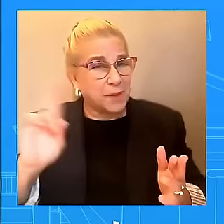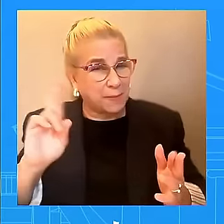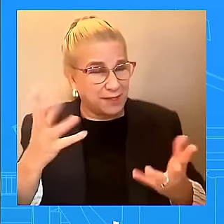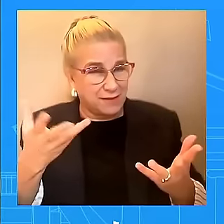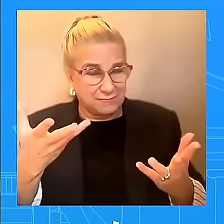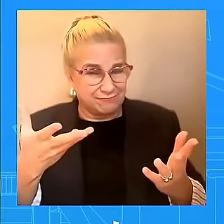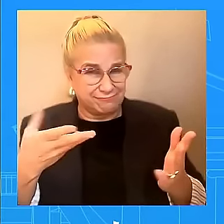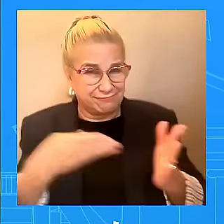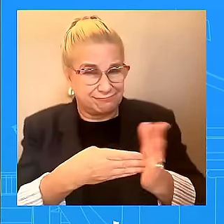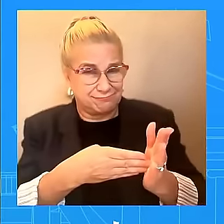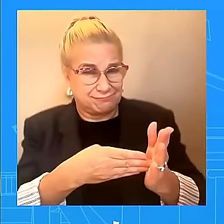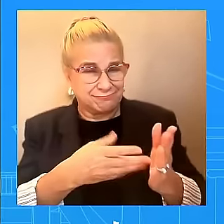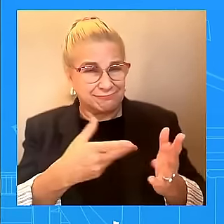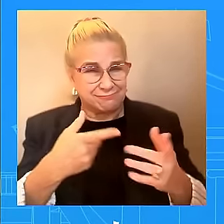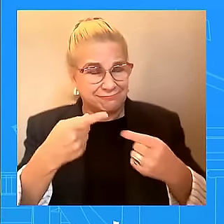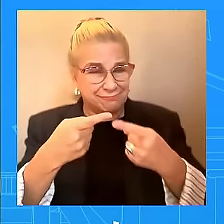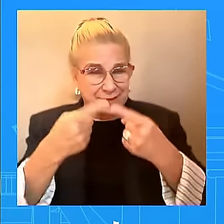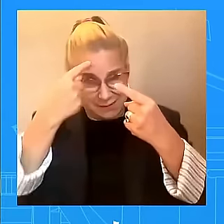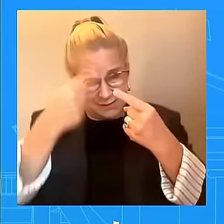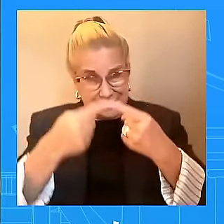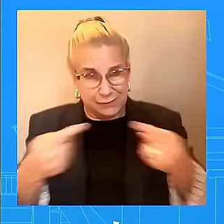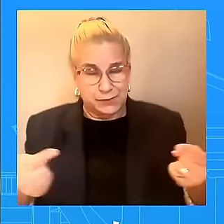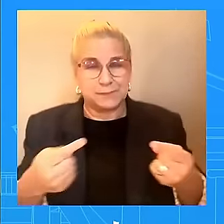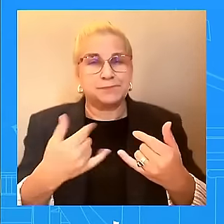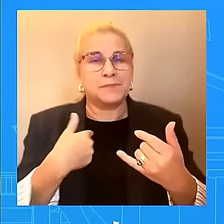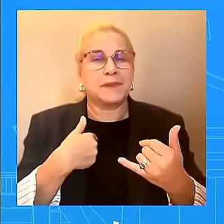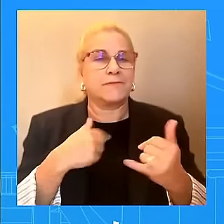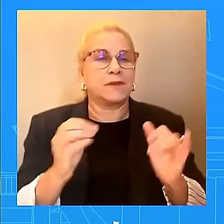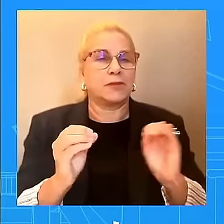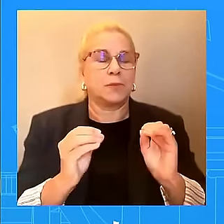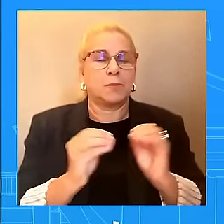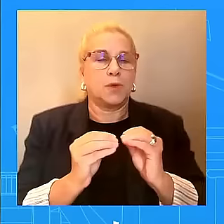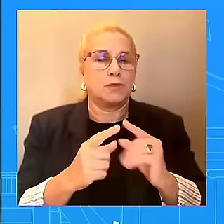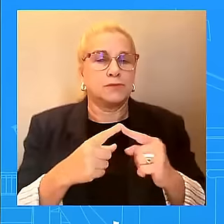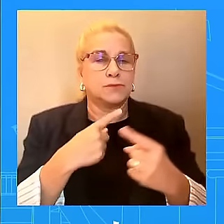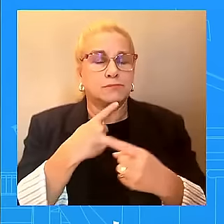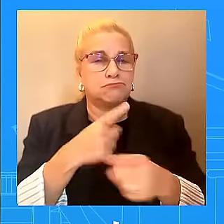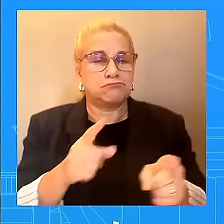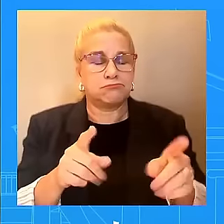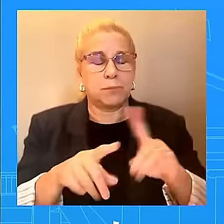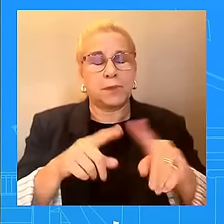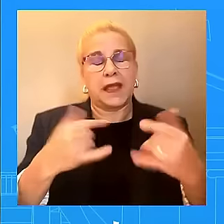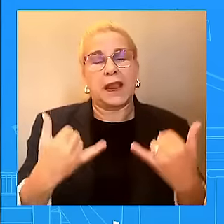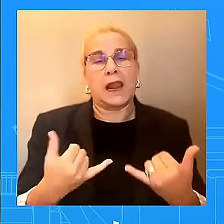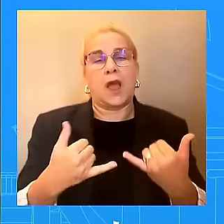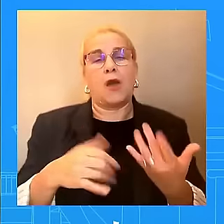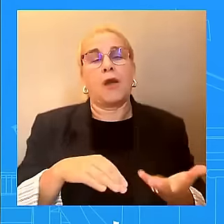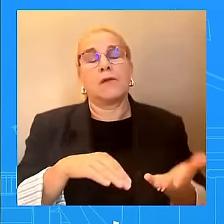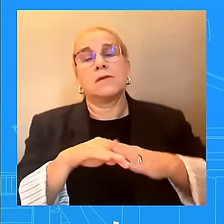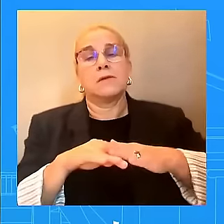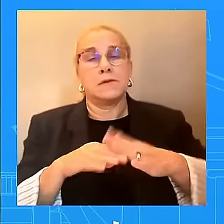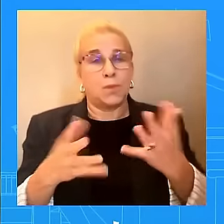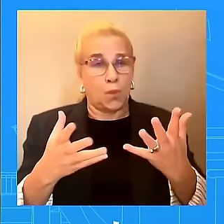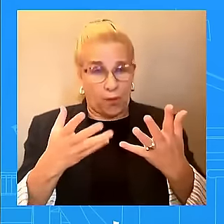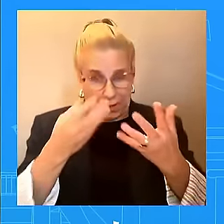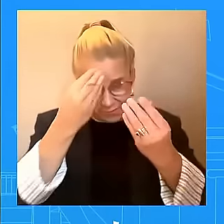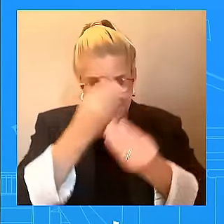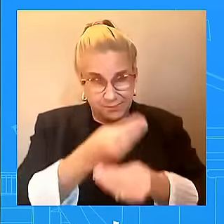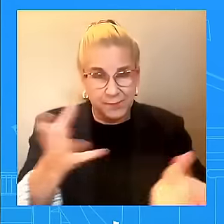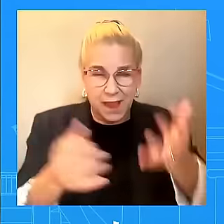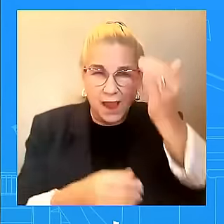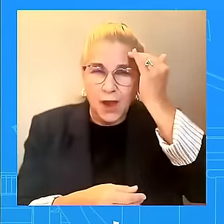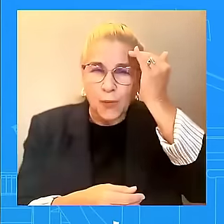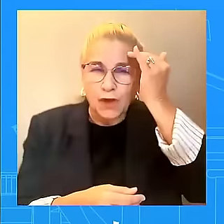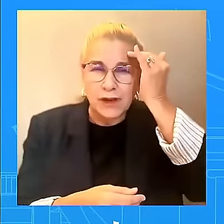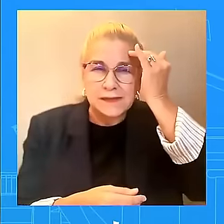today, but it is important to call this out. It is important to say how dangerous this is and how this is a freedom that has been taken